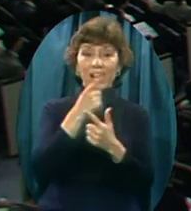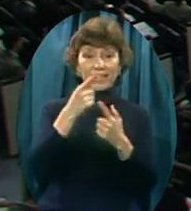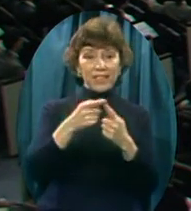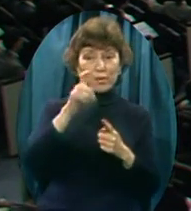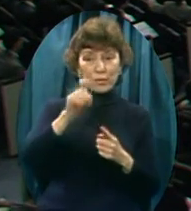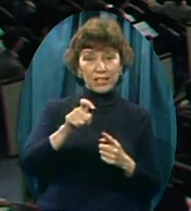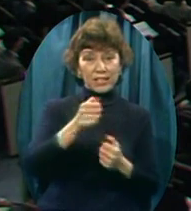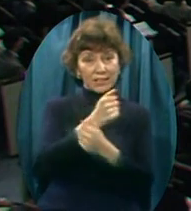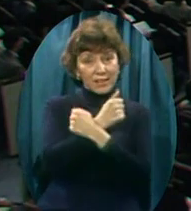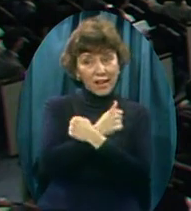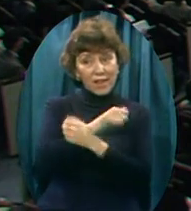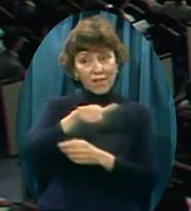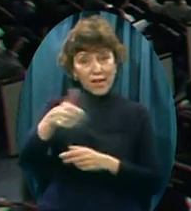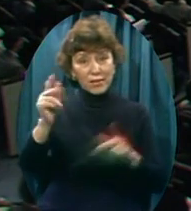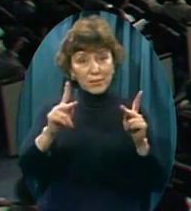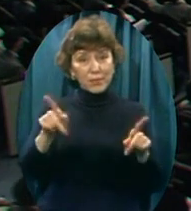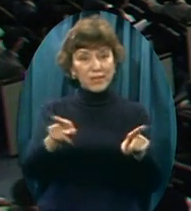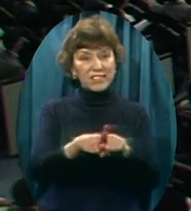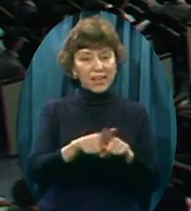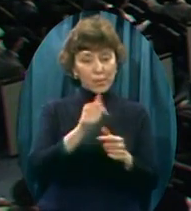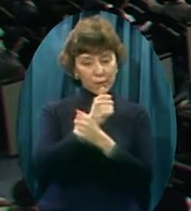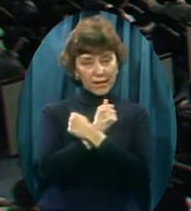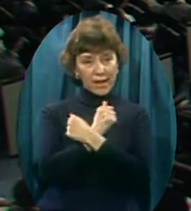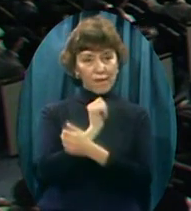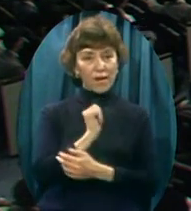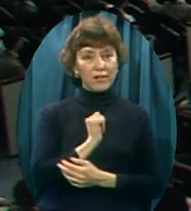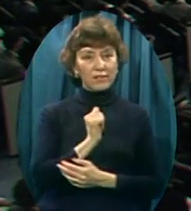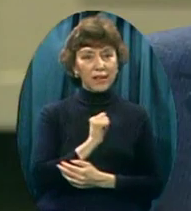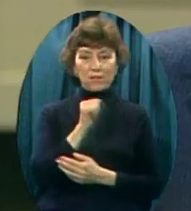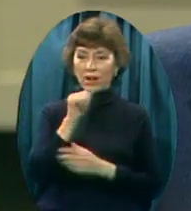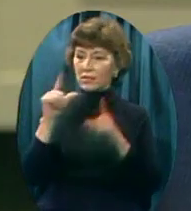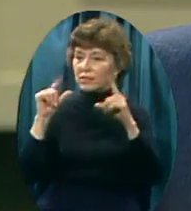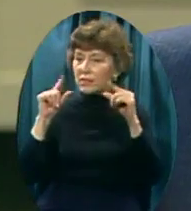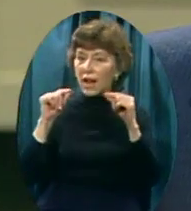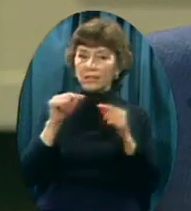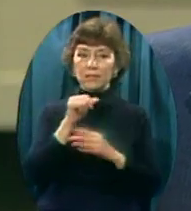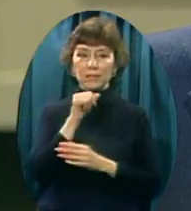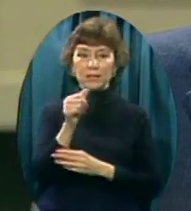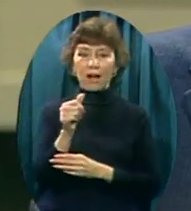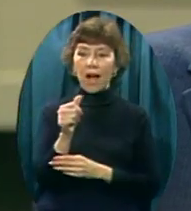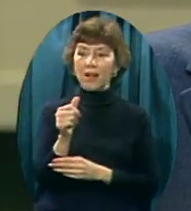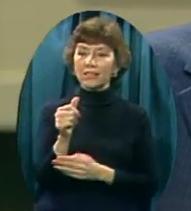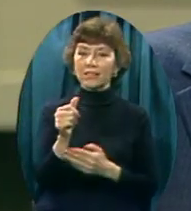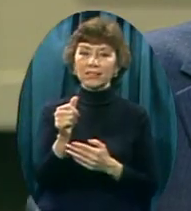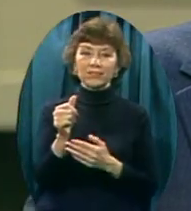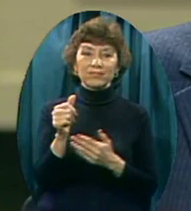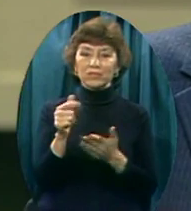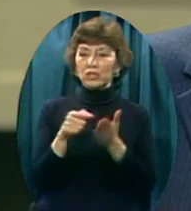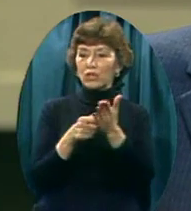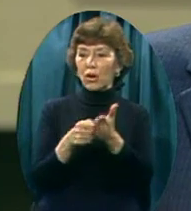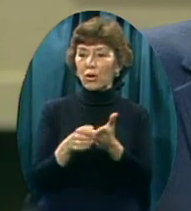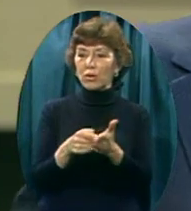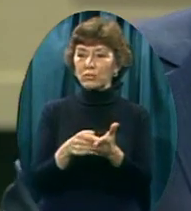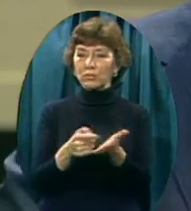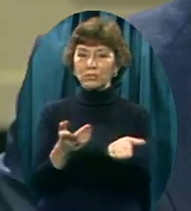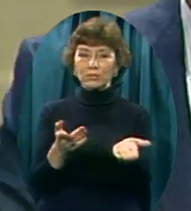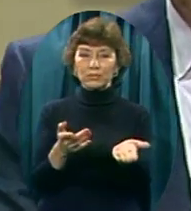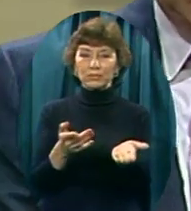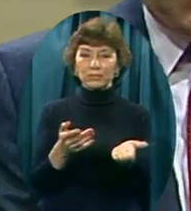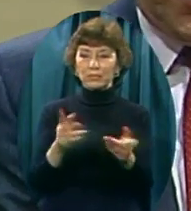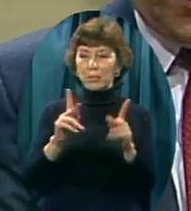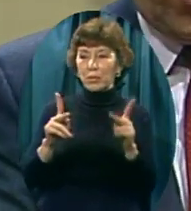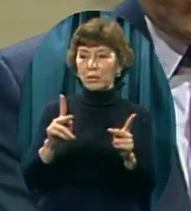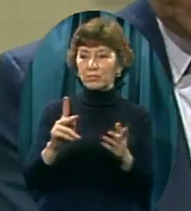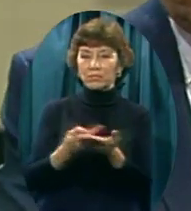You know we have saints of God All over the world today Who are a part of the body of Christ And who are suffering Just like we are I